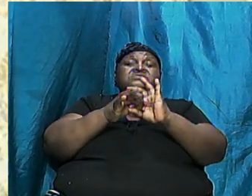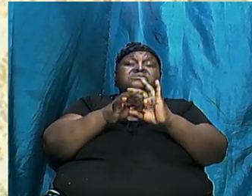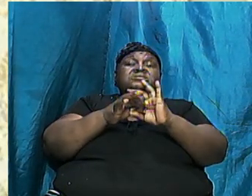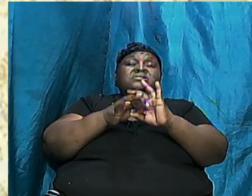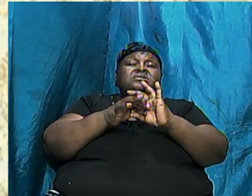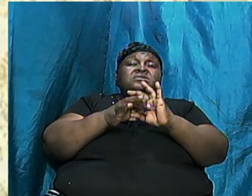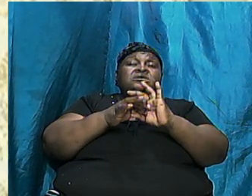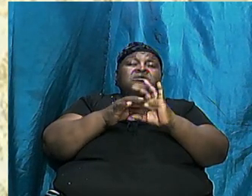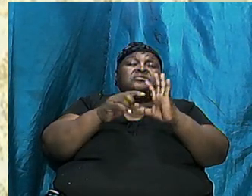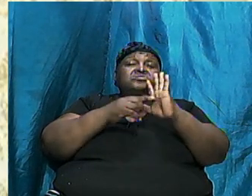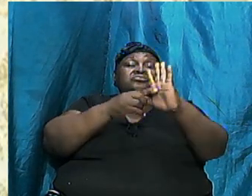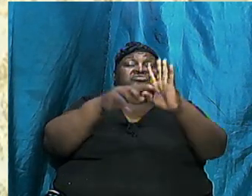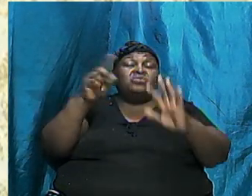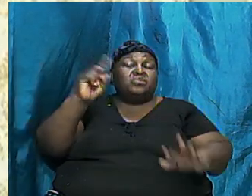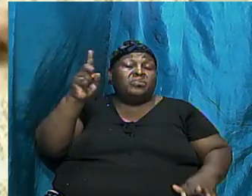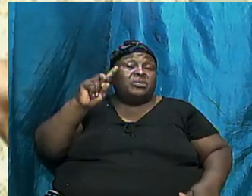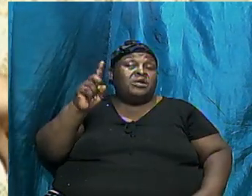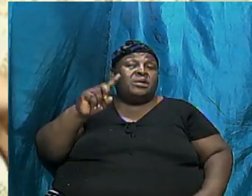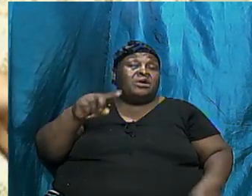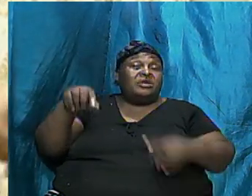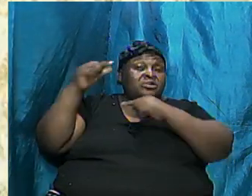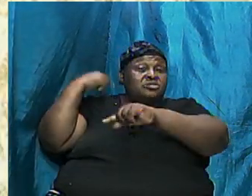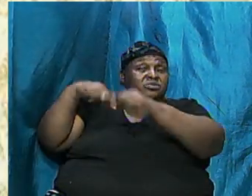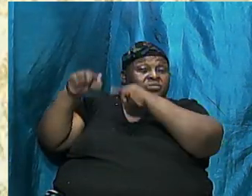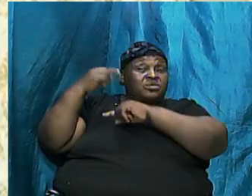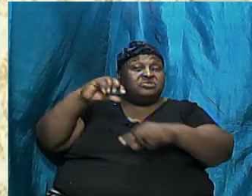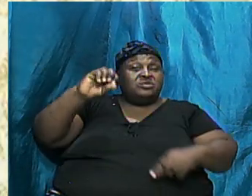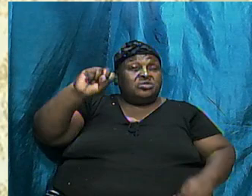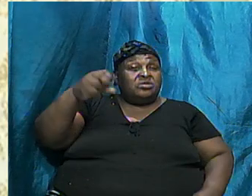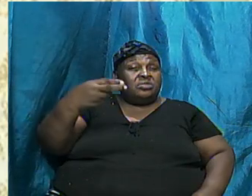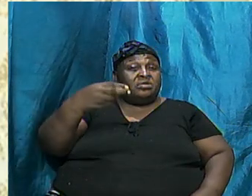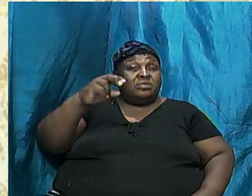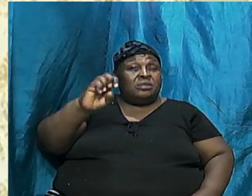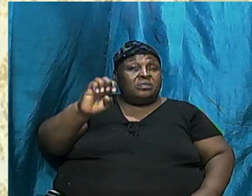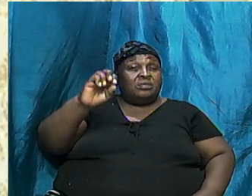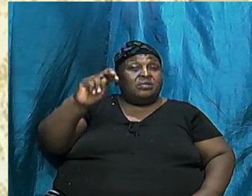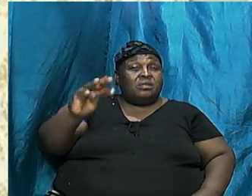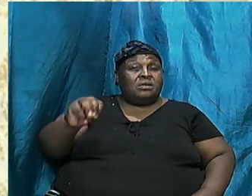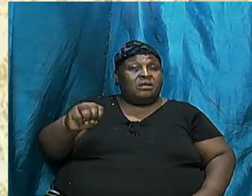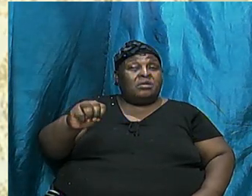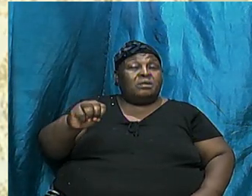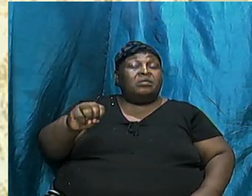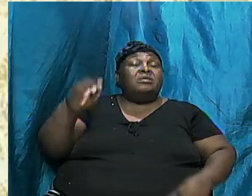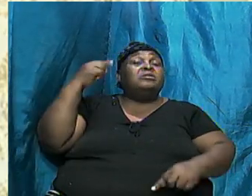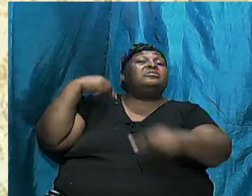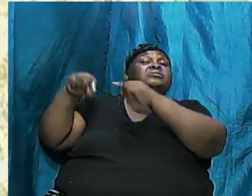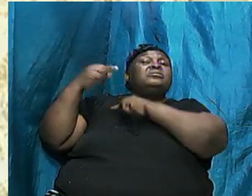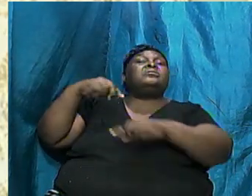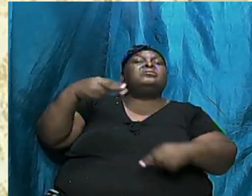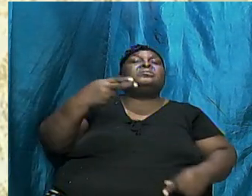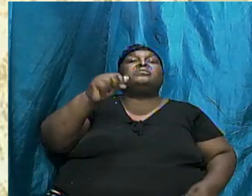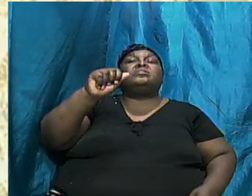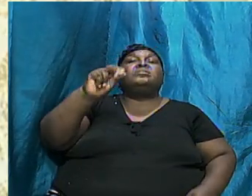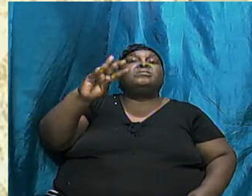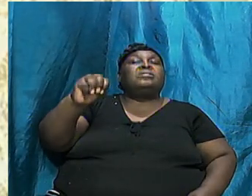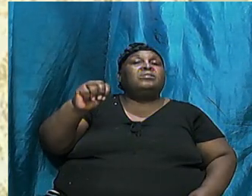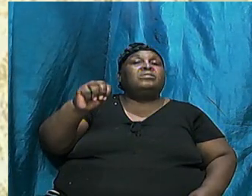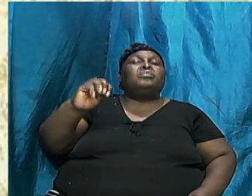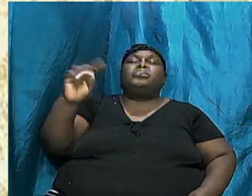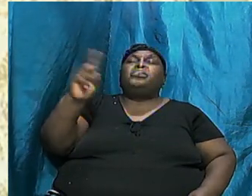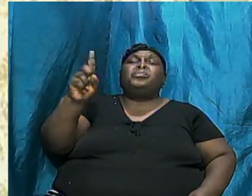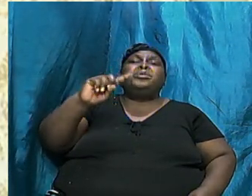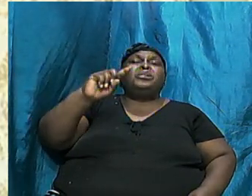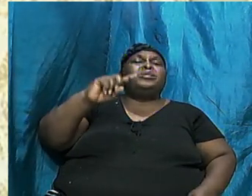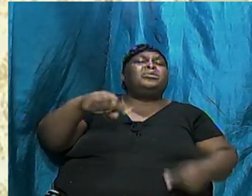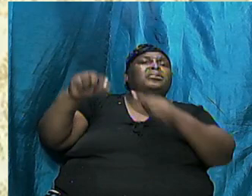the descendants of Shem went, where the descendants of Ham went, where the